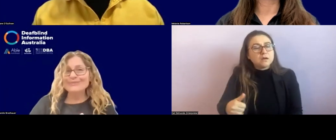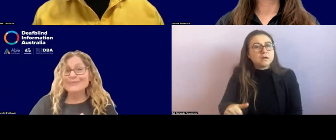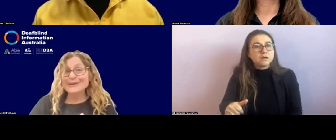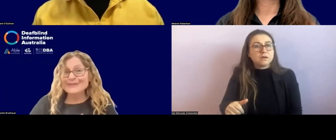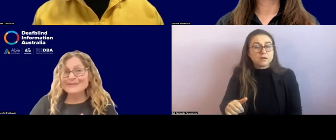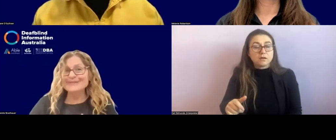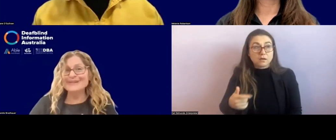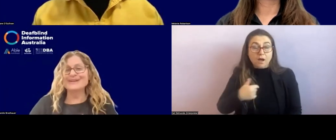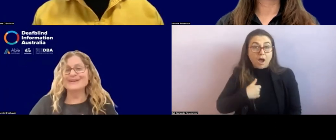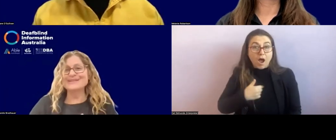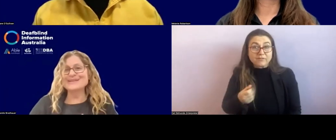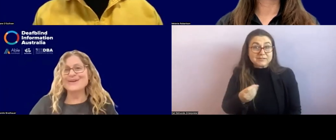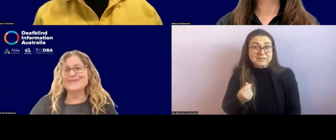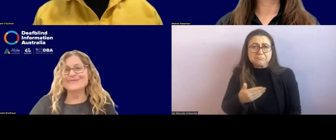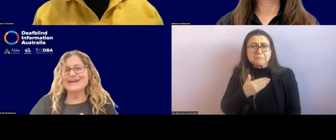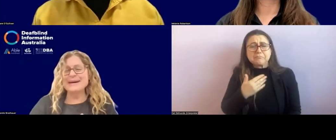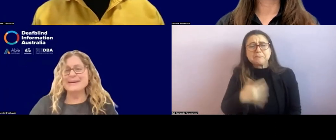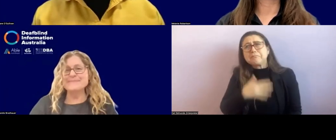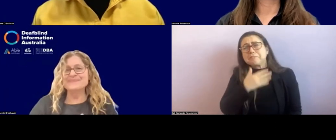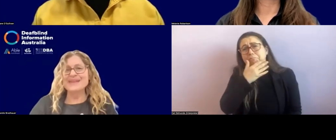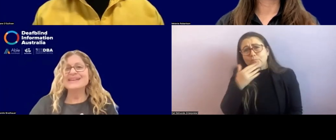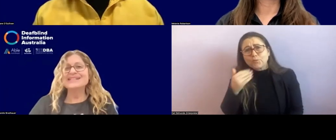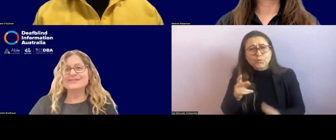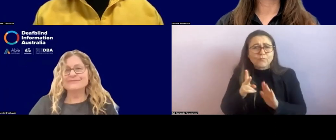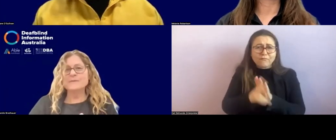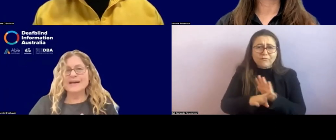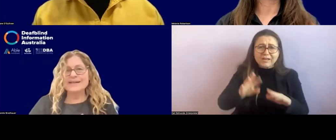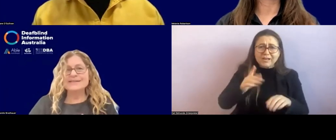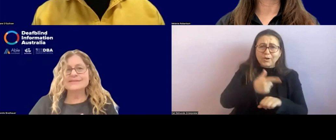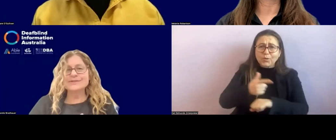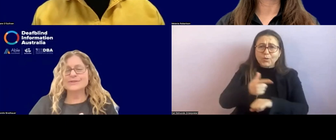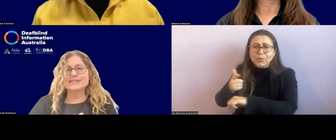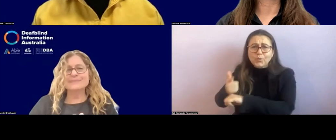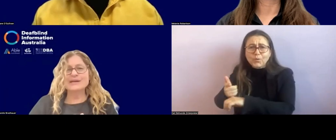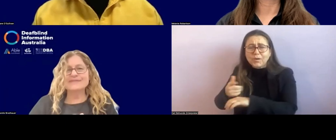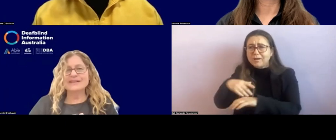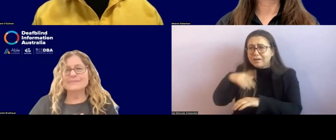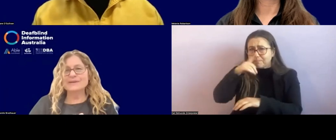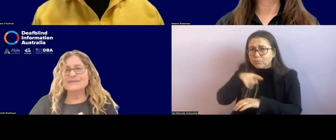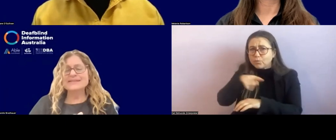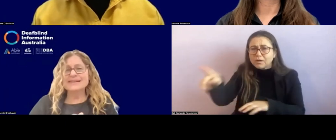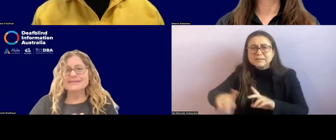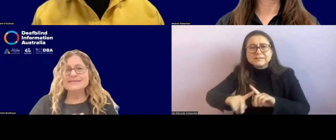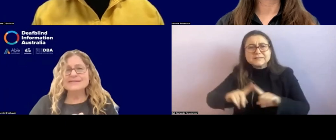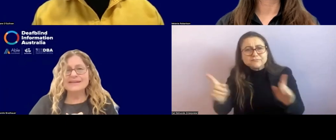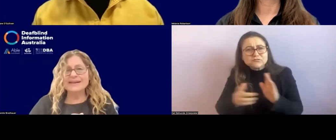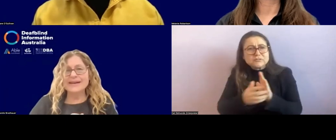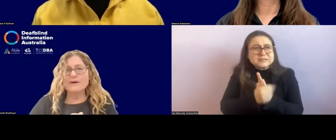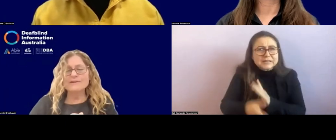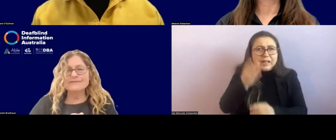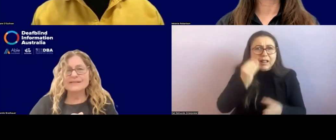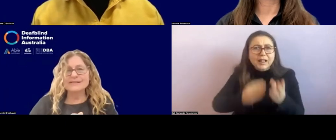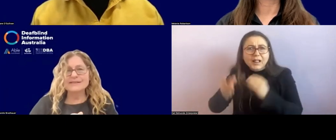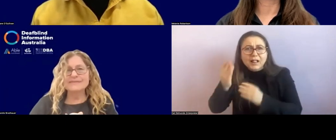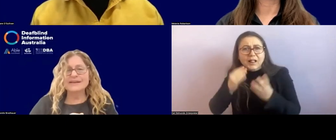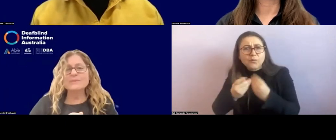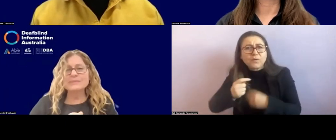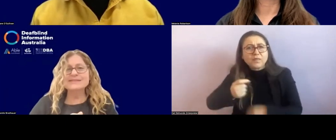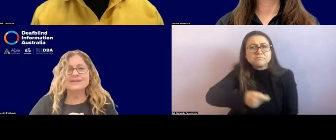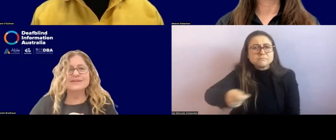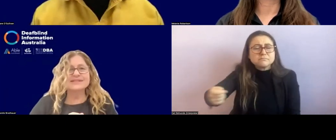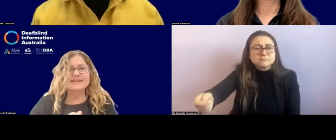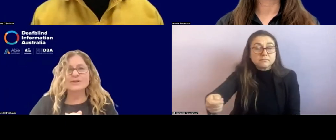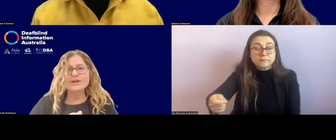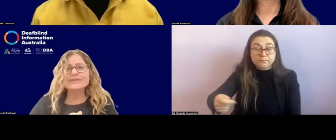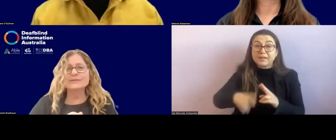beautiful videos of, um, different ways students might develop those skills. It can often, if they're